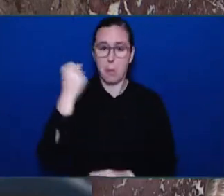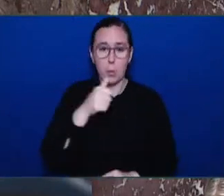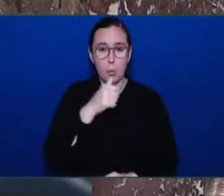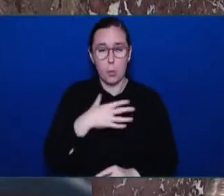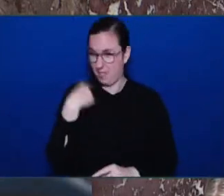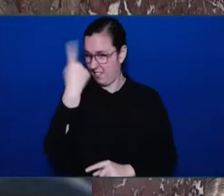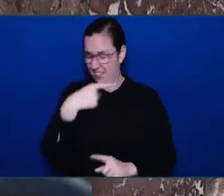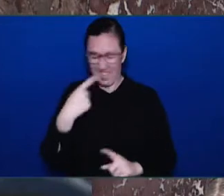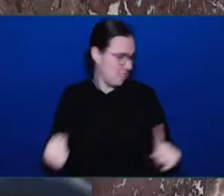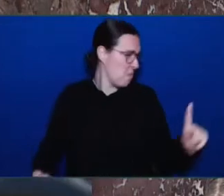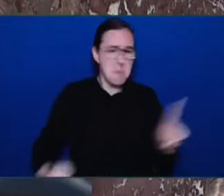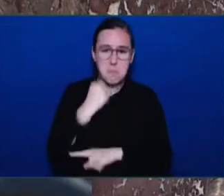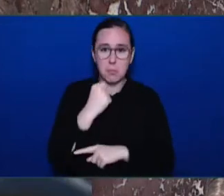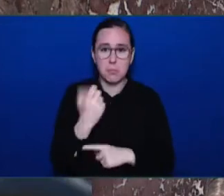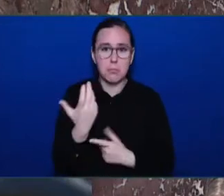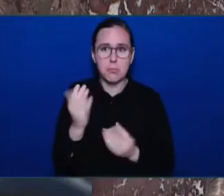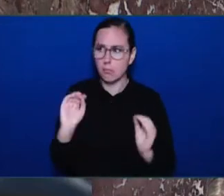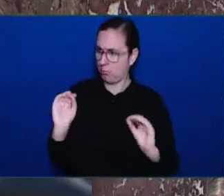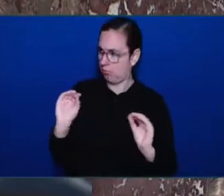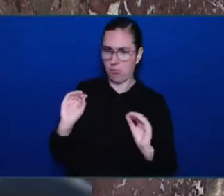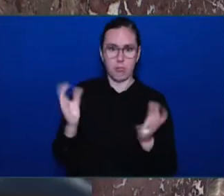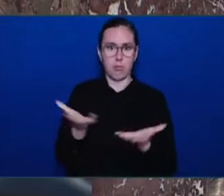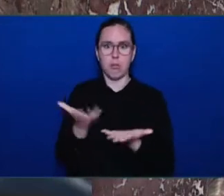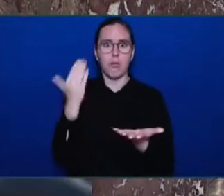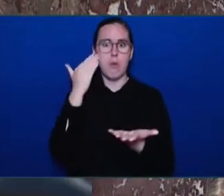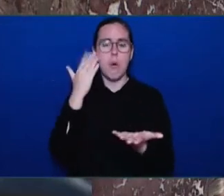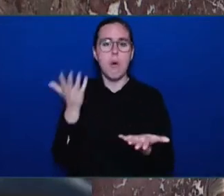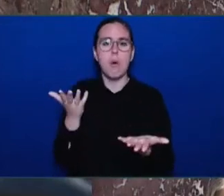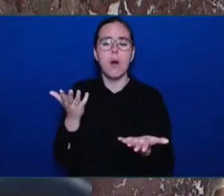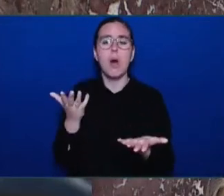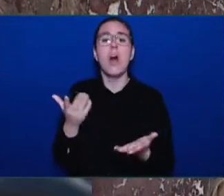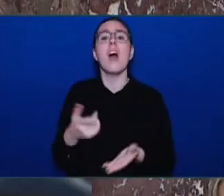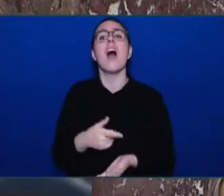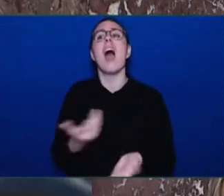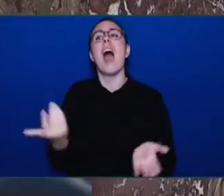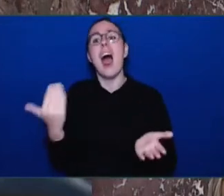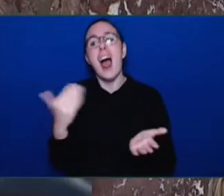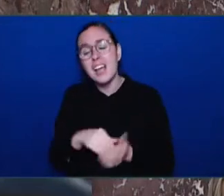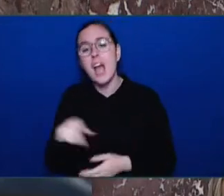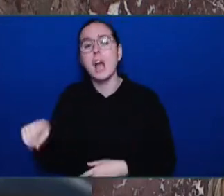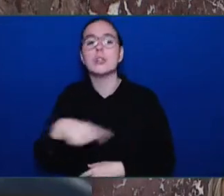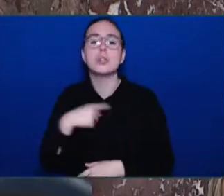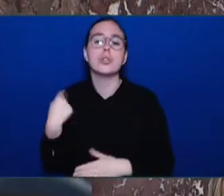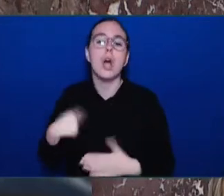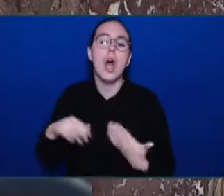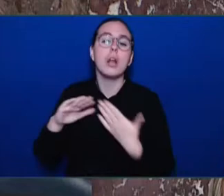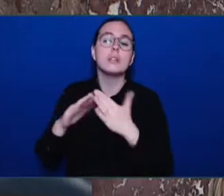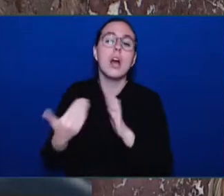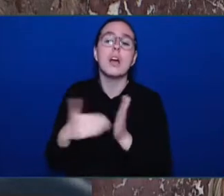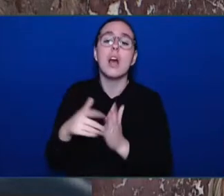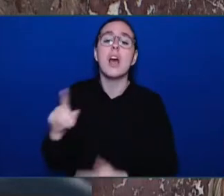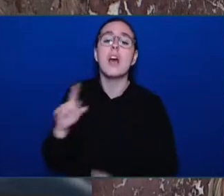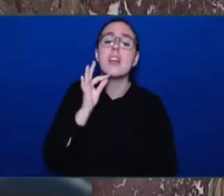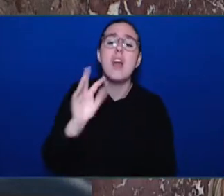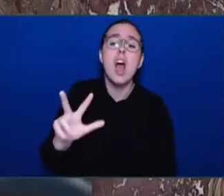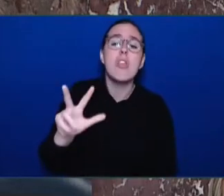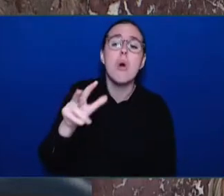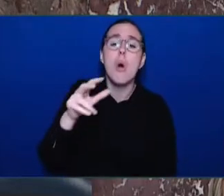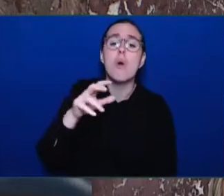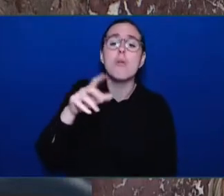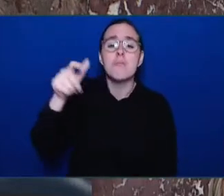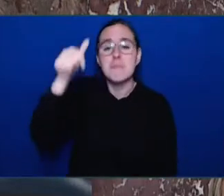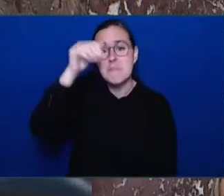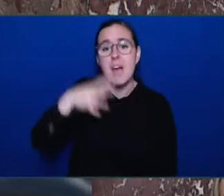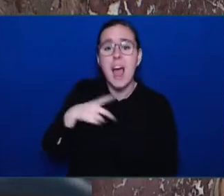assault in Chinatown where a 93-year-old gentleman who had lived there for over 30 years thrown to the ground with a broken